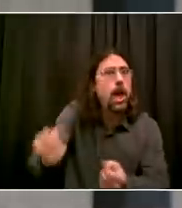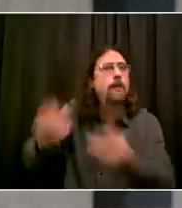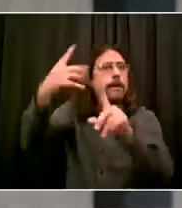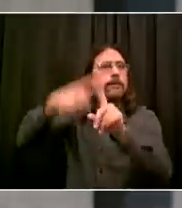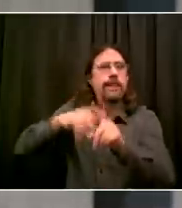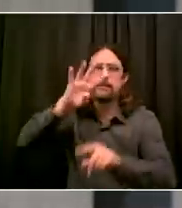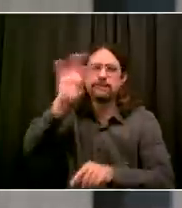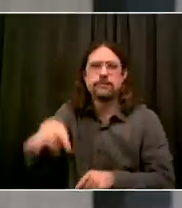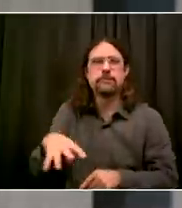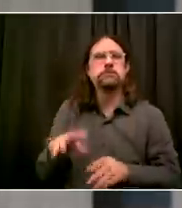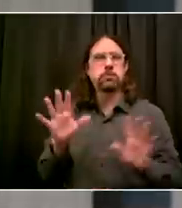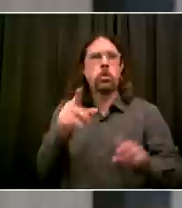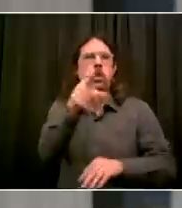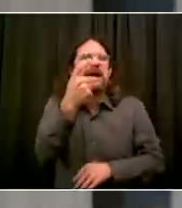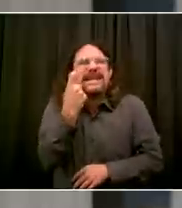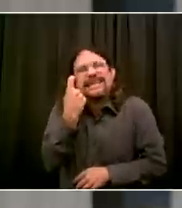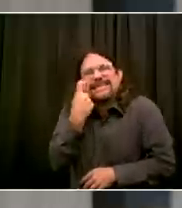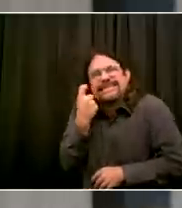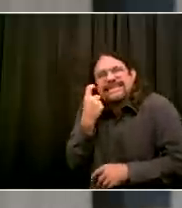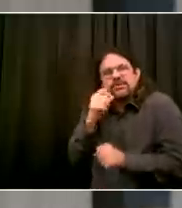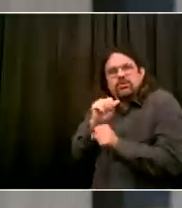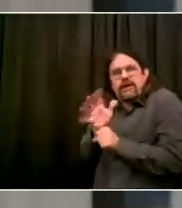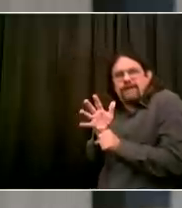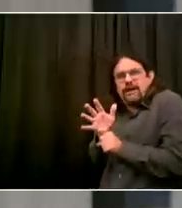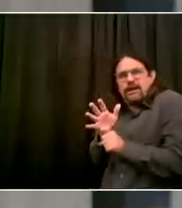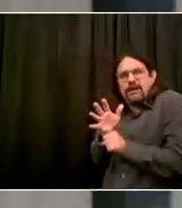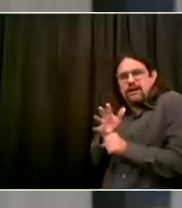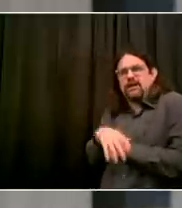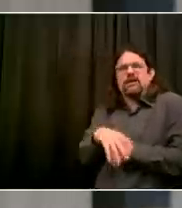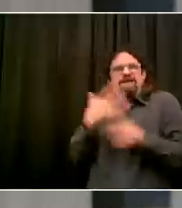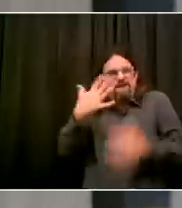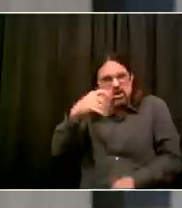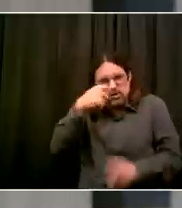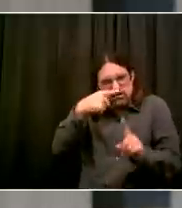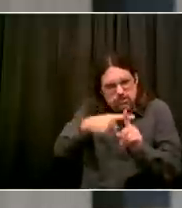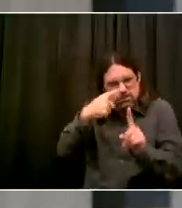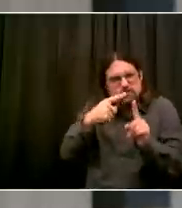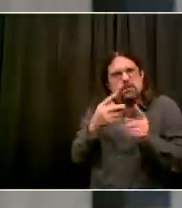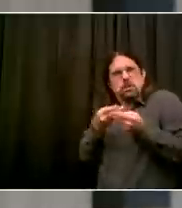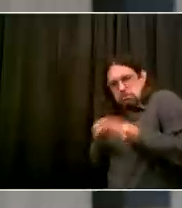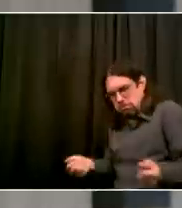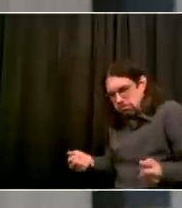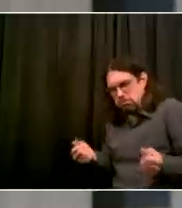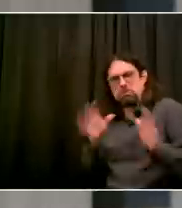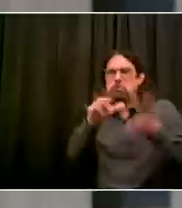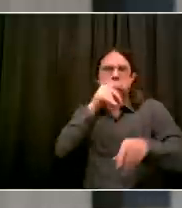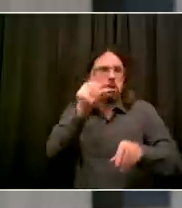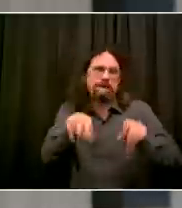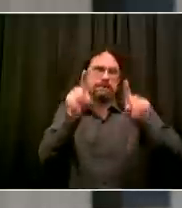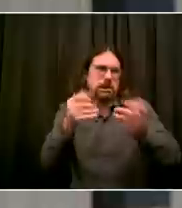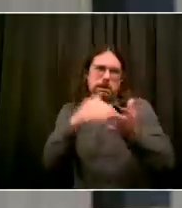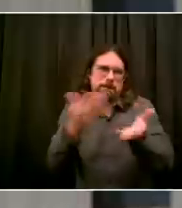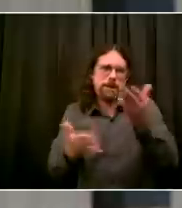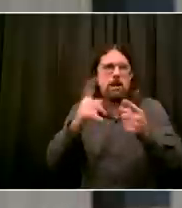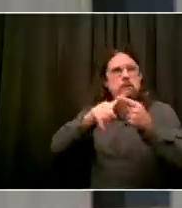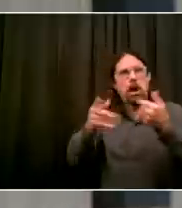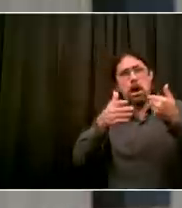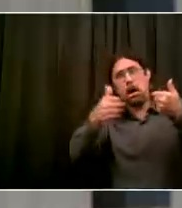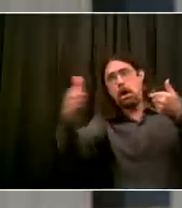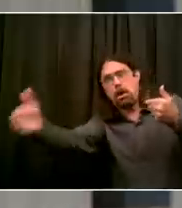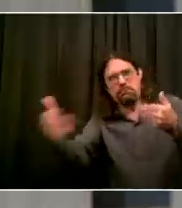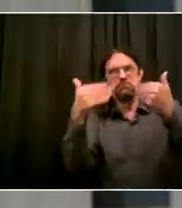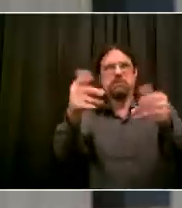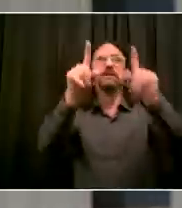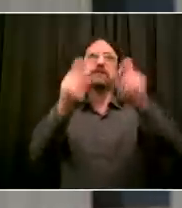within the last two to three months, that is a group of people where if they're currently asymptomatic, it's not helpful to us